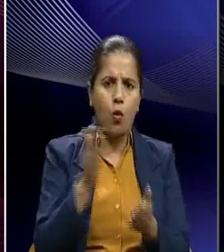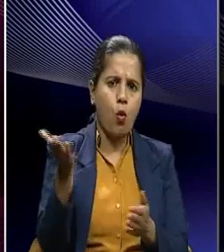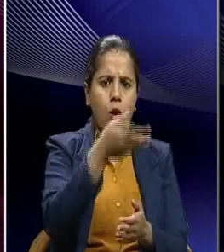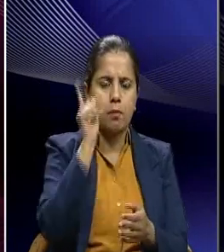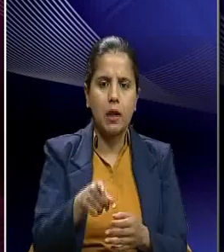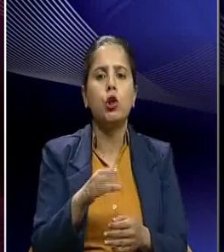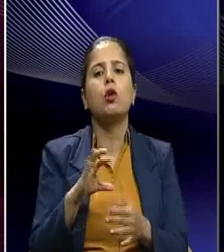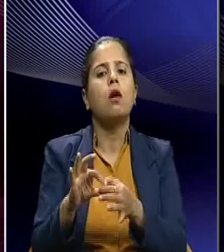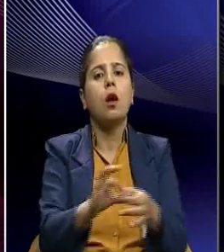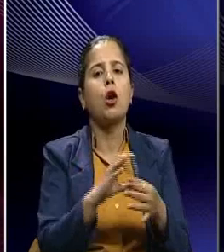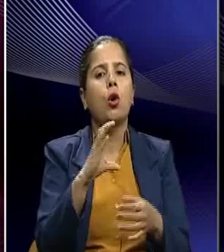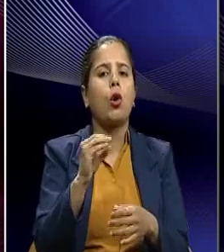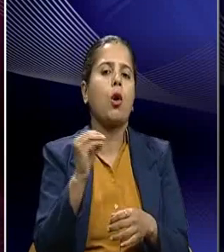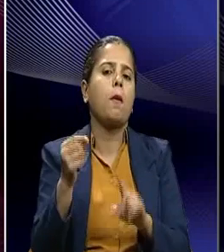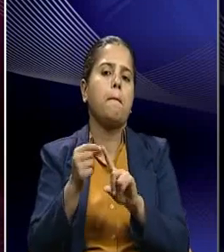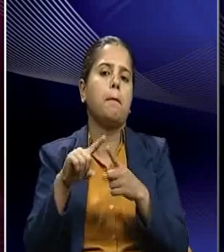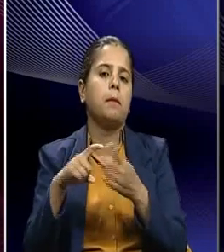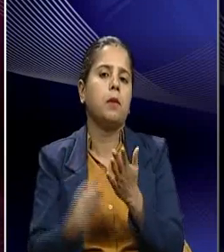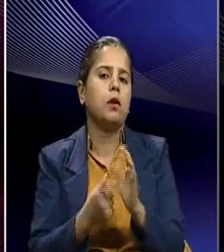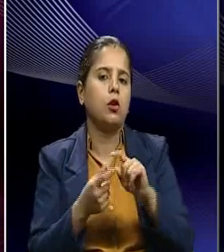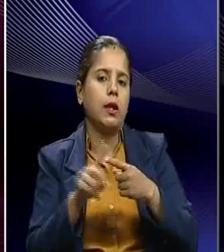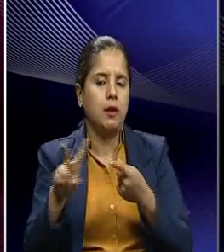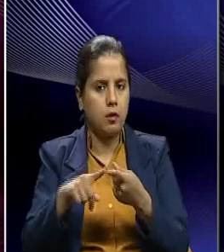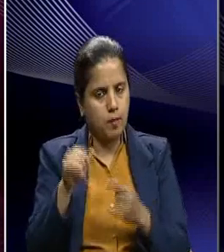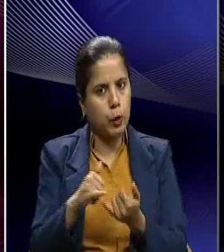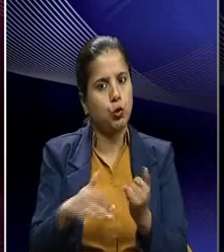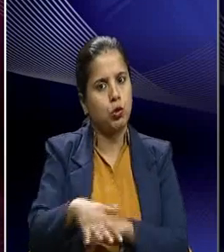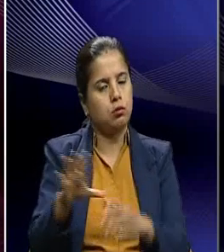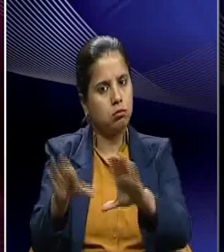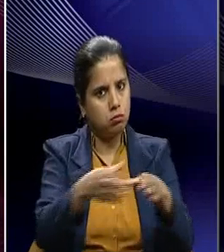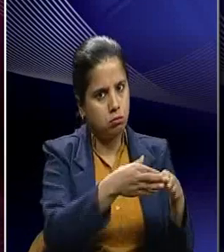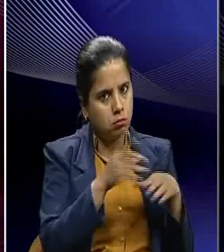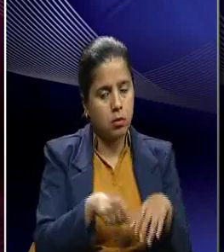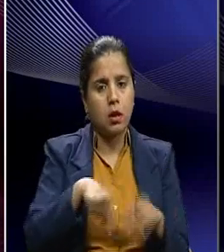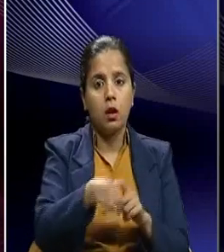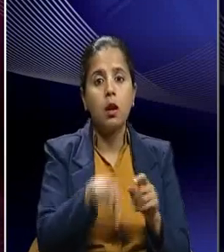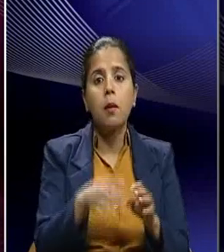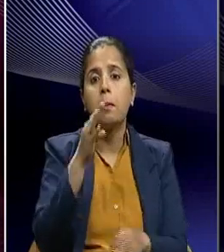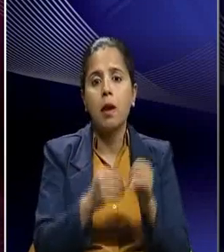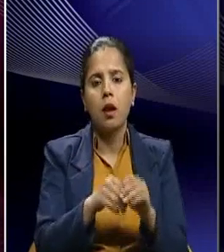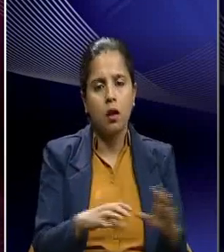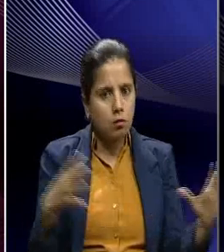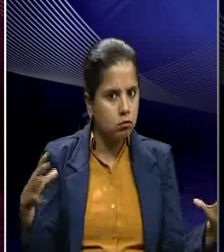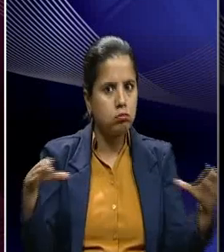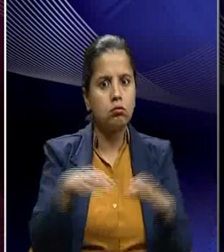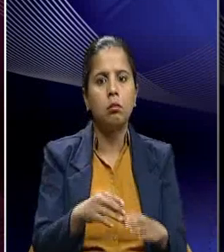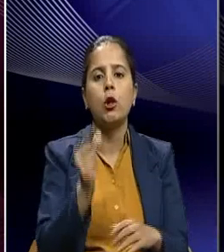society to collect milk from all the farmers. And the milk societies would be federated into a union. And the farmers will put their